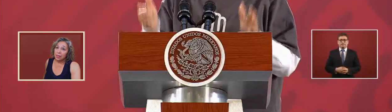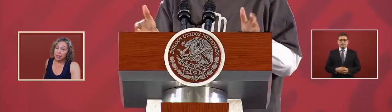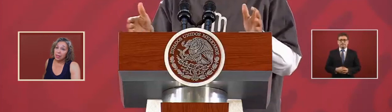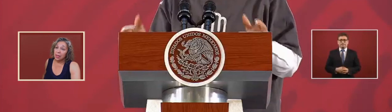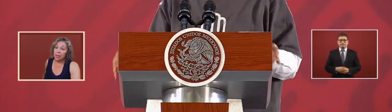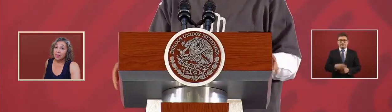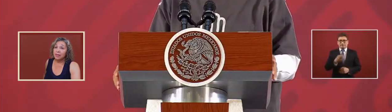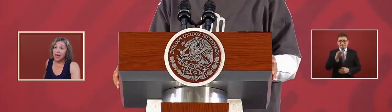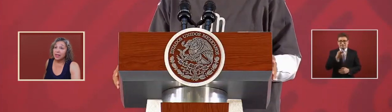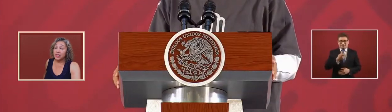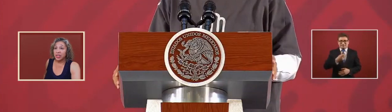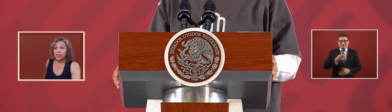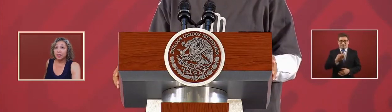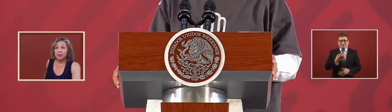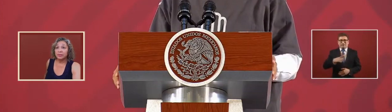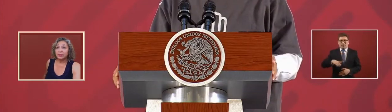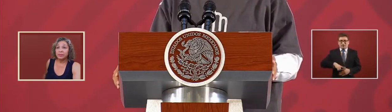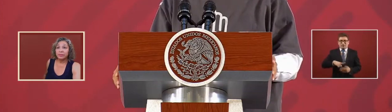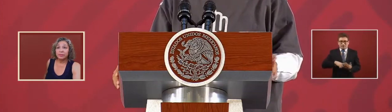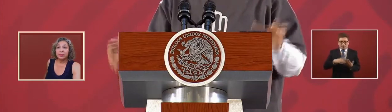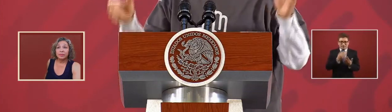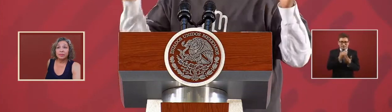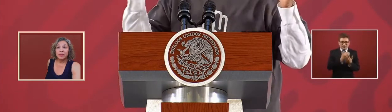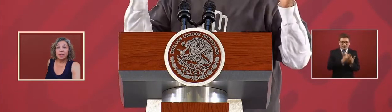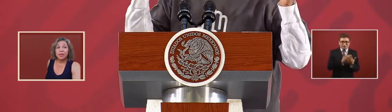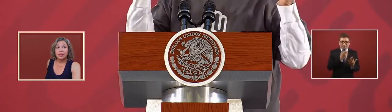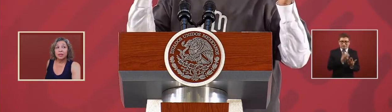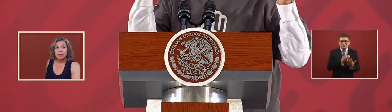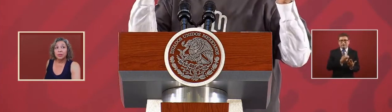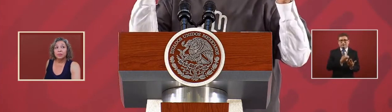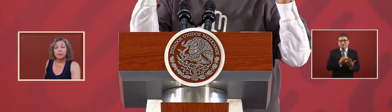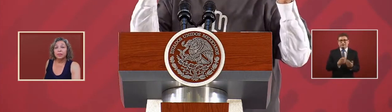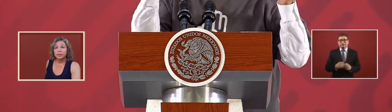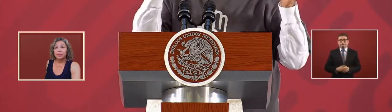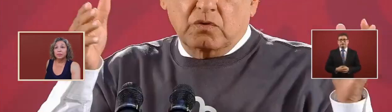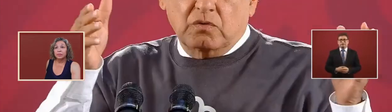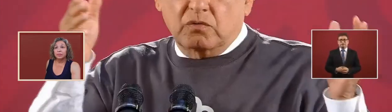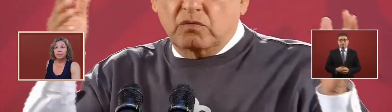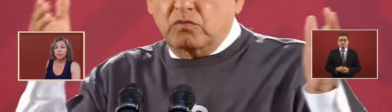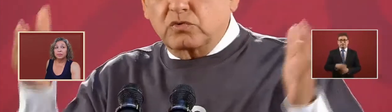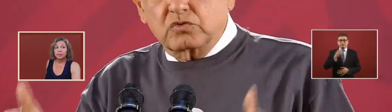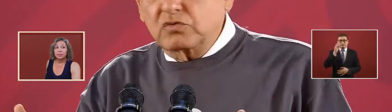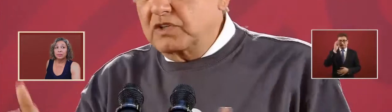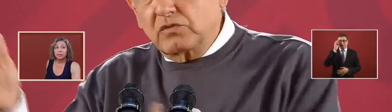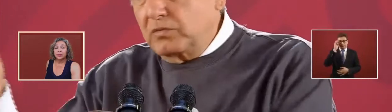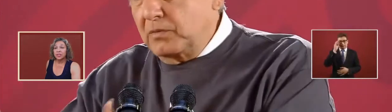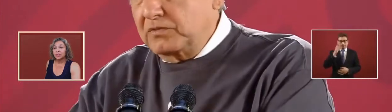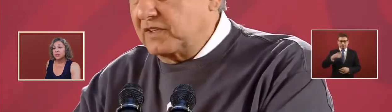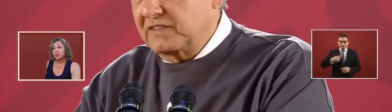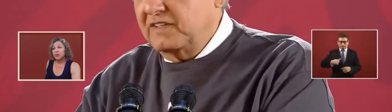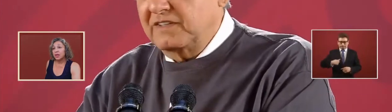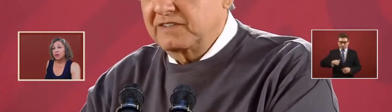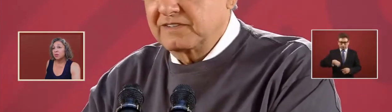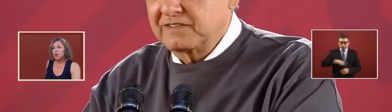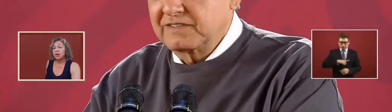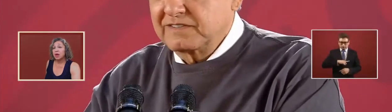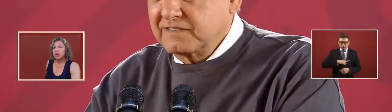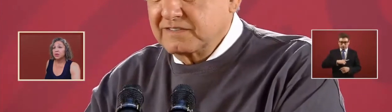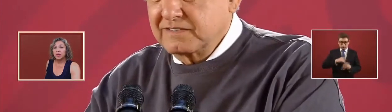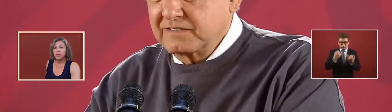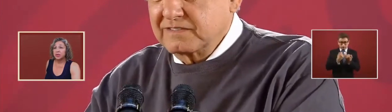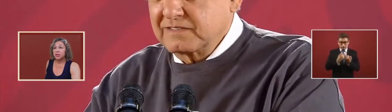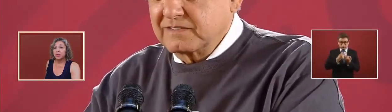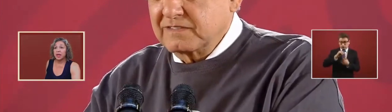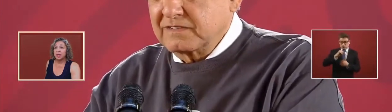in that agenda so then we are